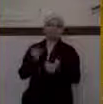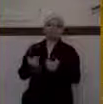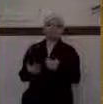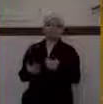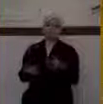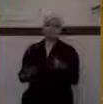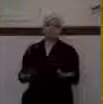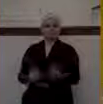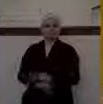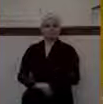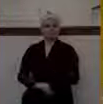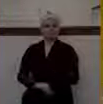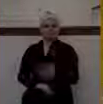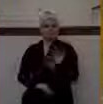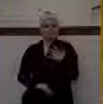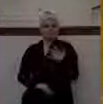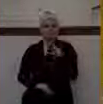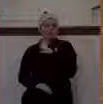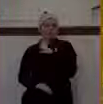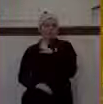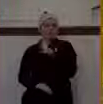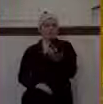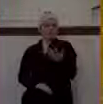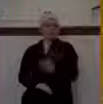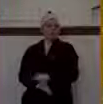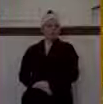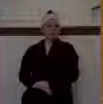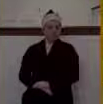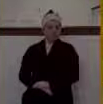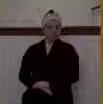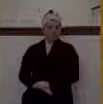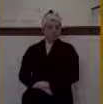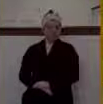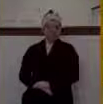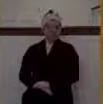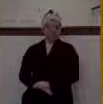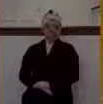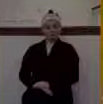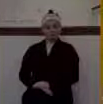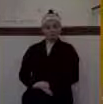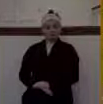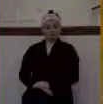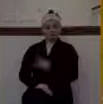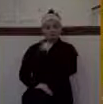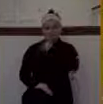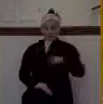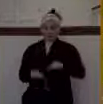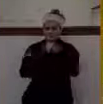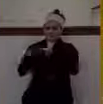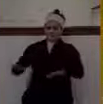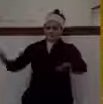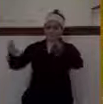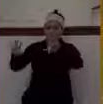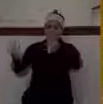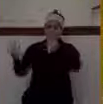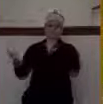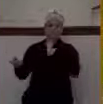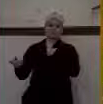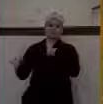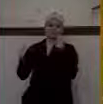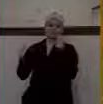that everything was all right. But it was not. The kingdom of Judah was in trouble.